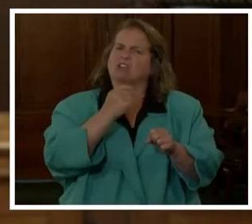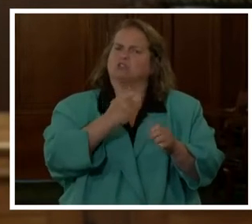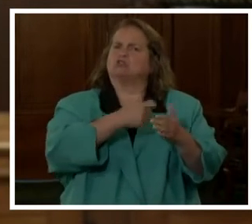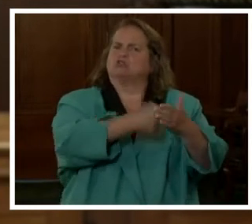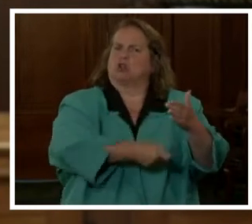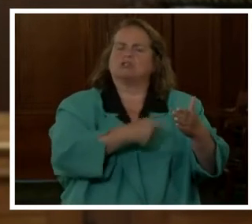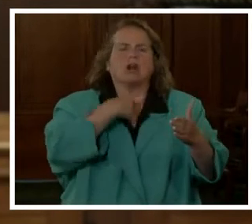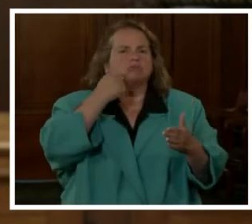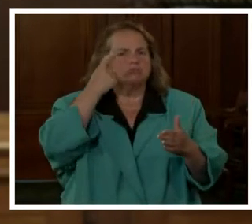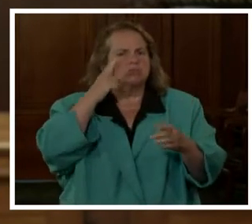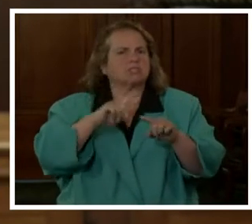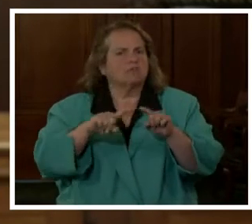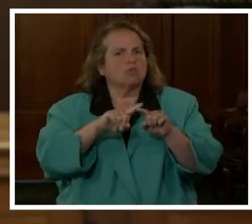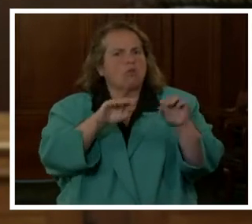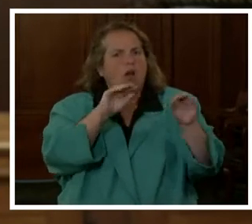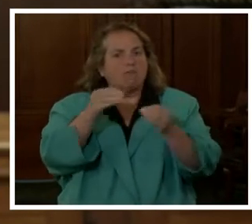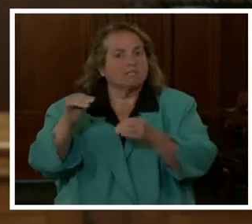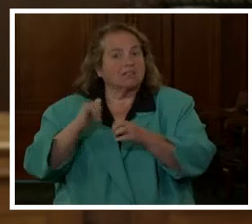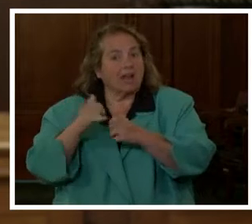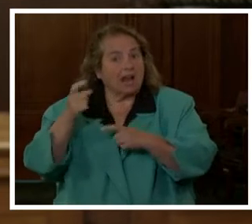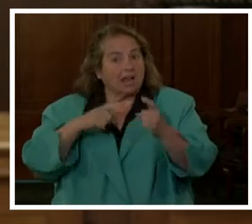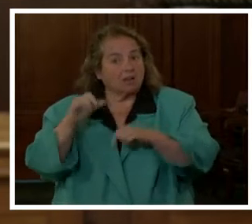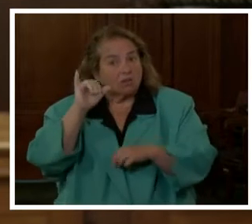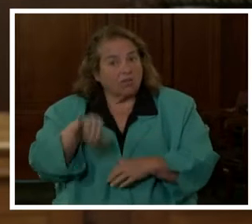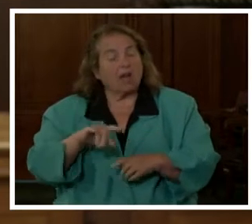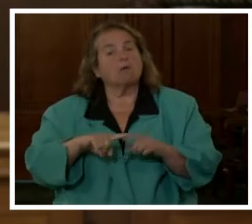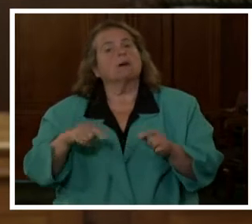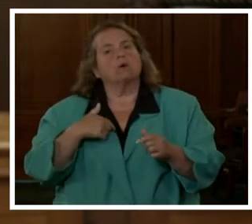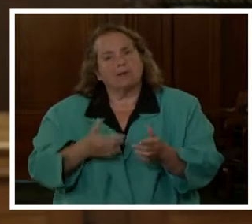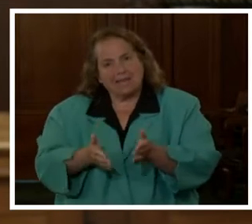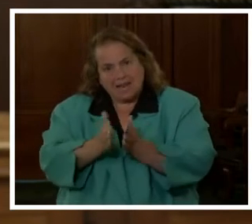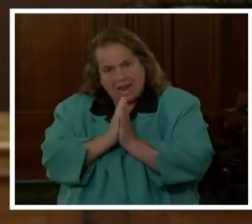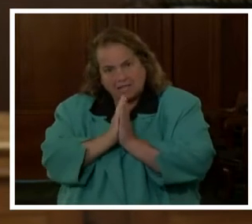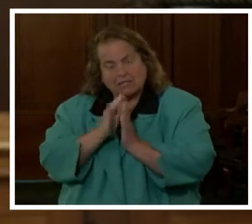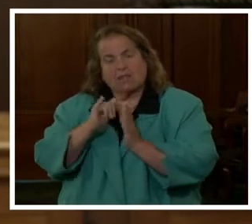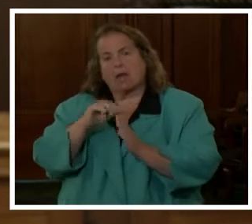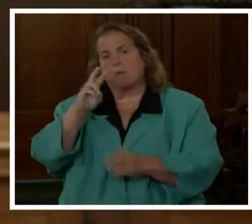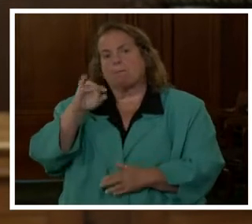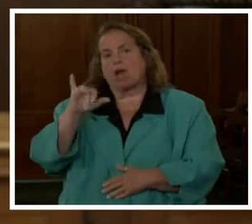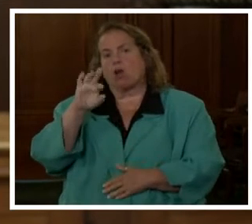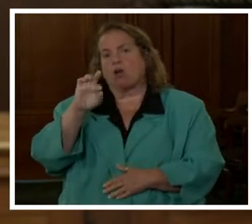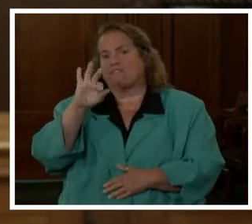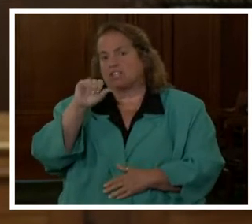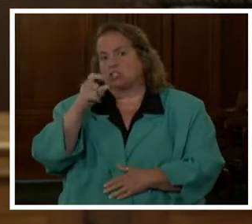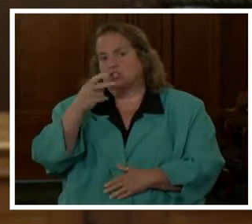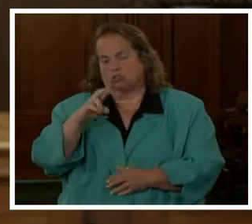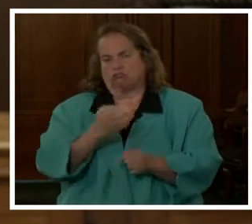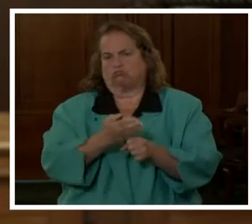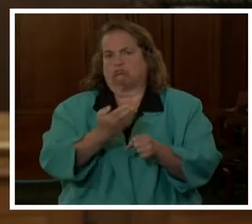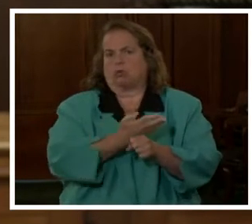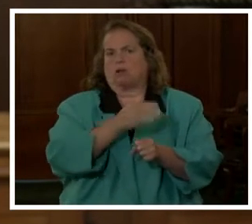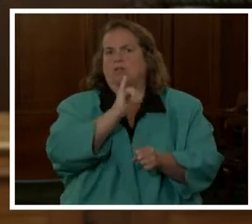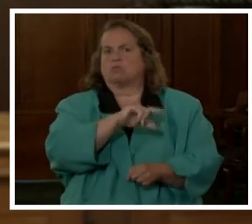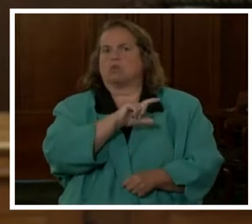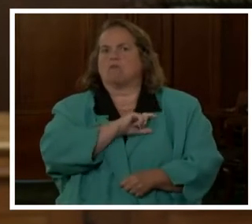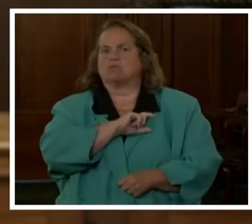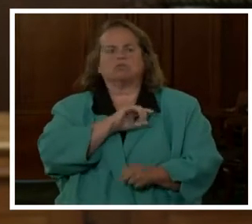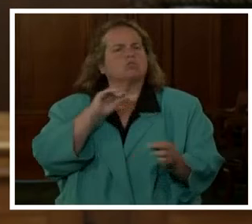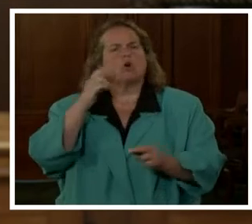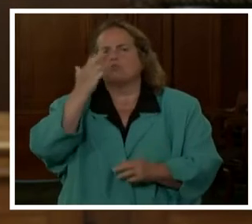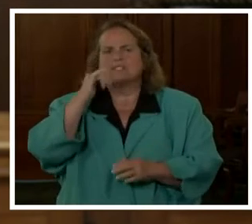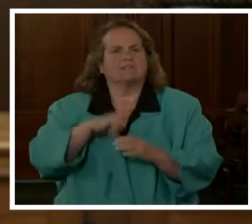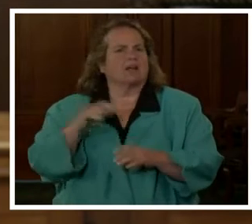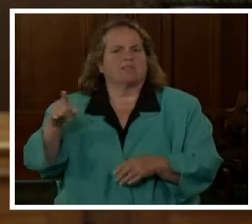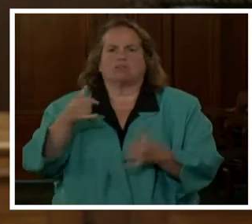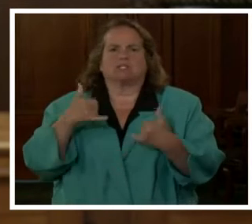understand that there's different offices that handle that, but we would ask that may officially terminate these officers. There's no reason that they